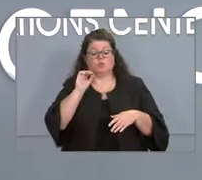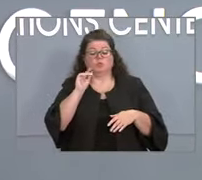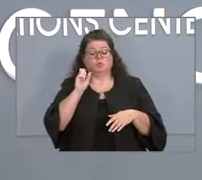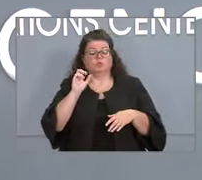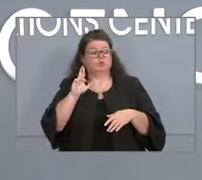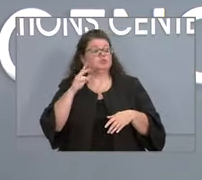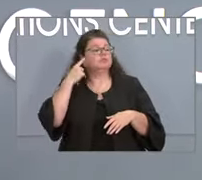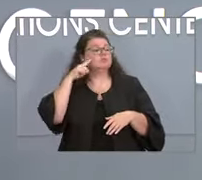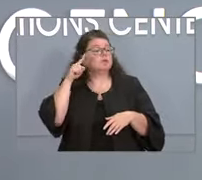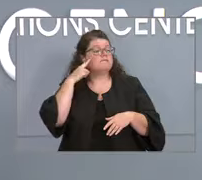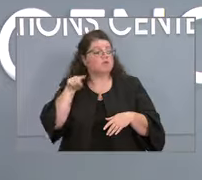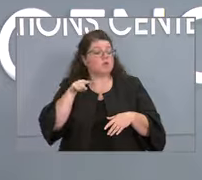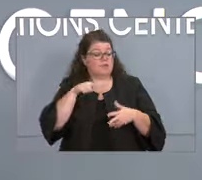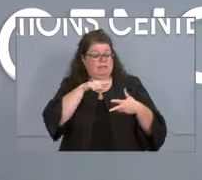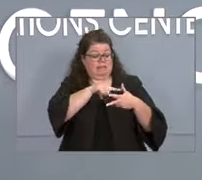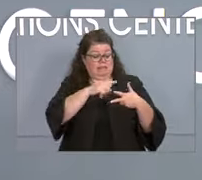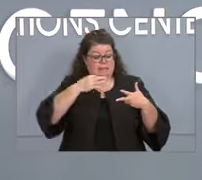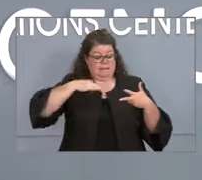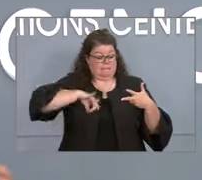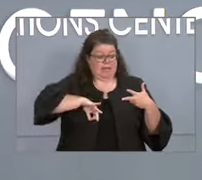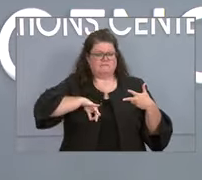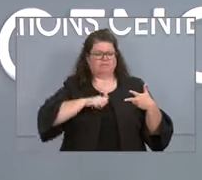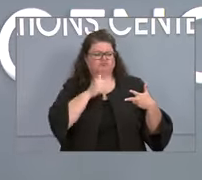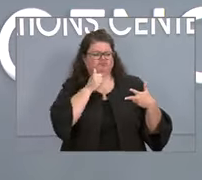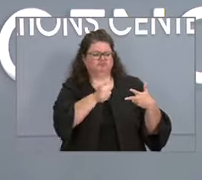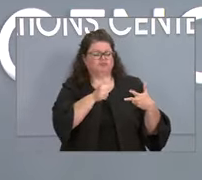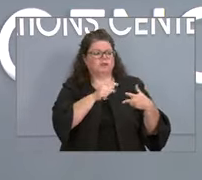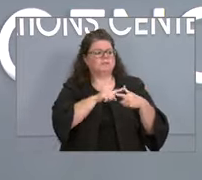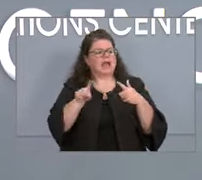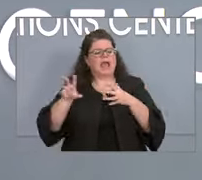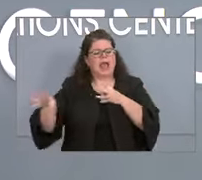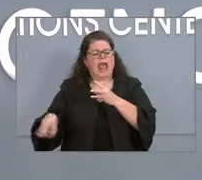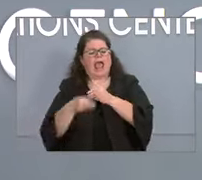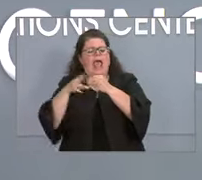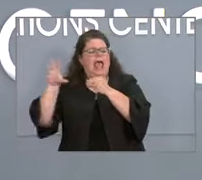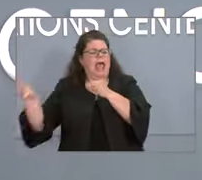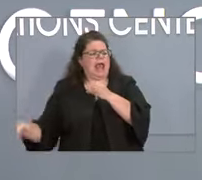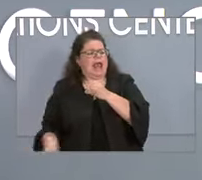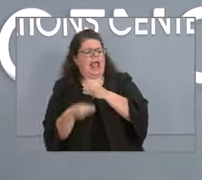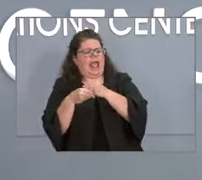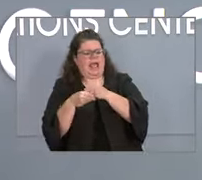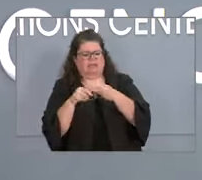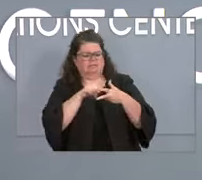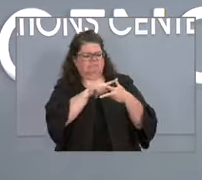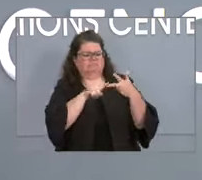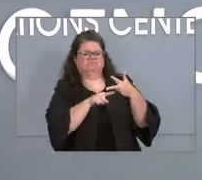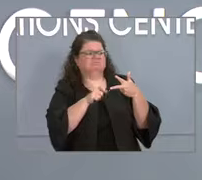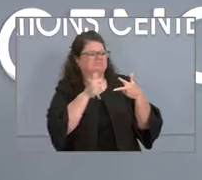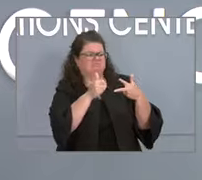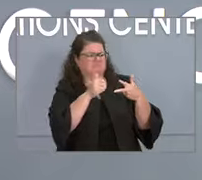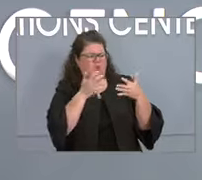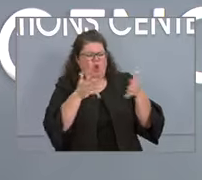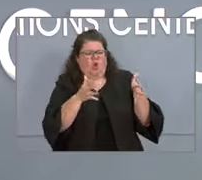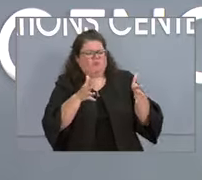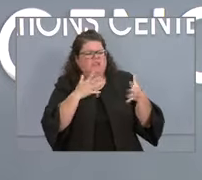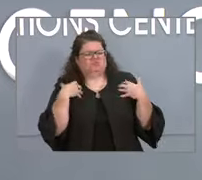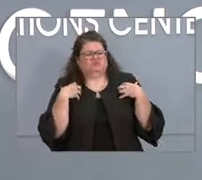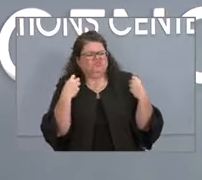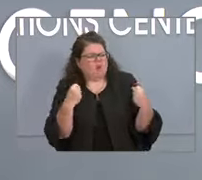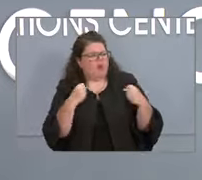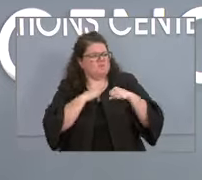extend the benefits of vaccine. But they start with having benefits from those original vaccines that we